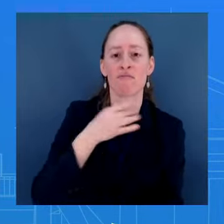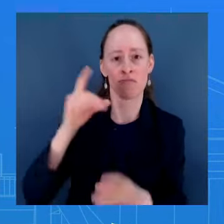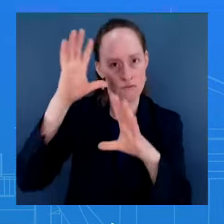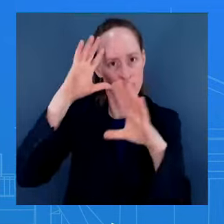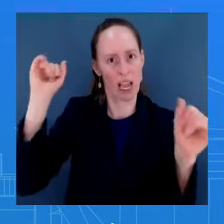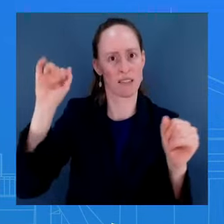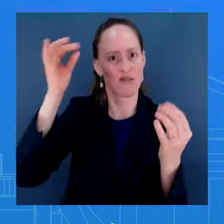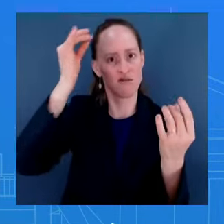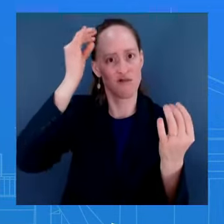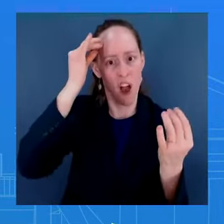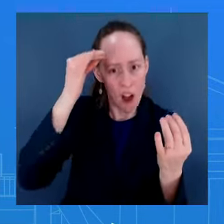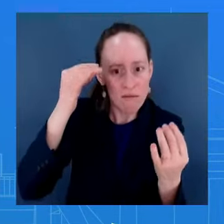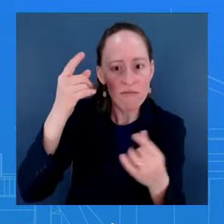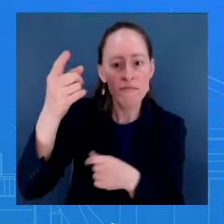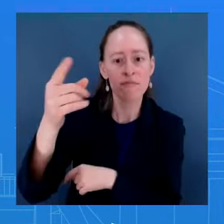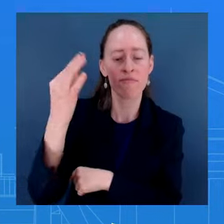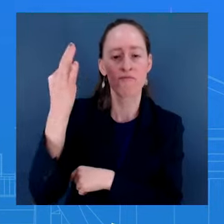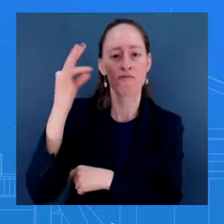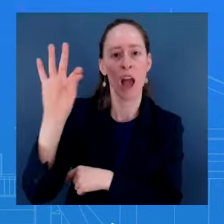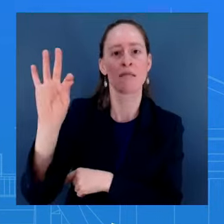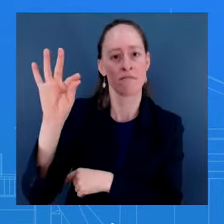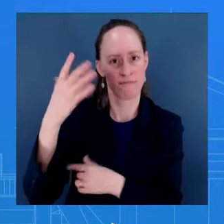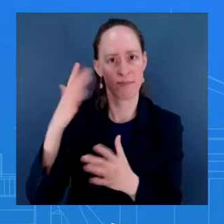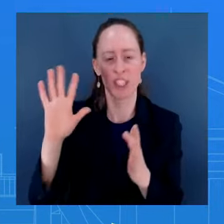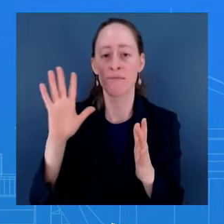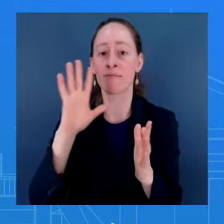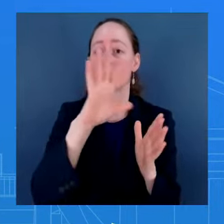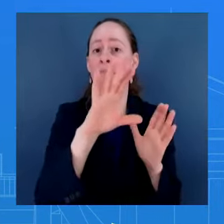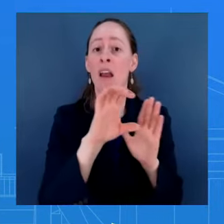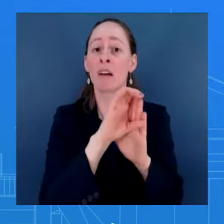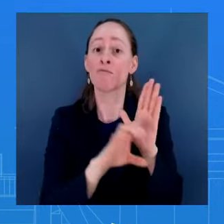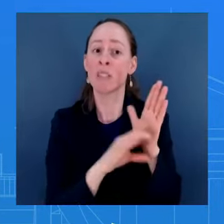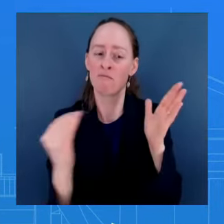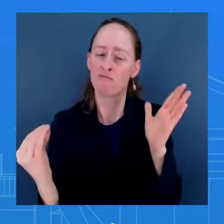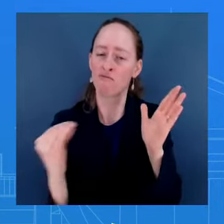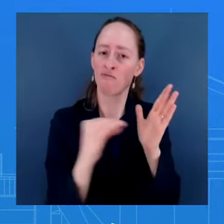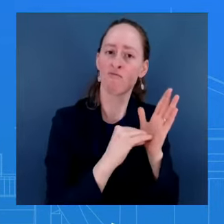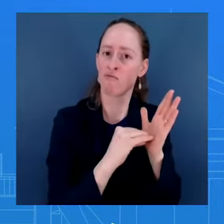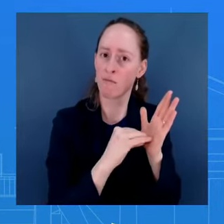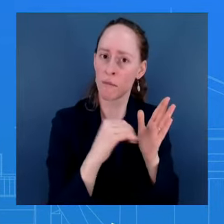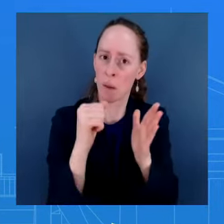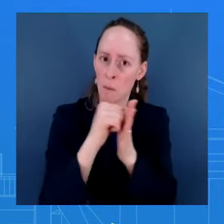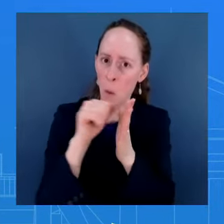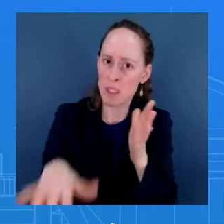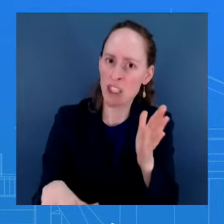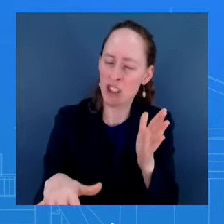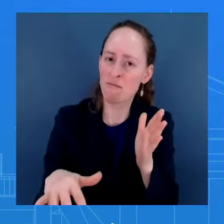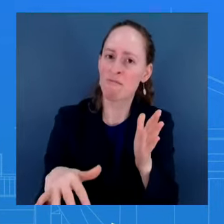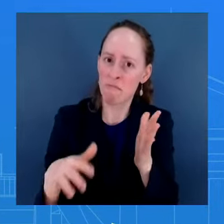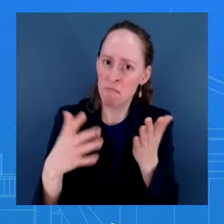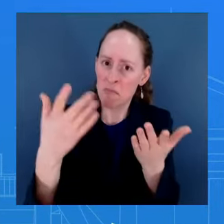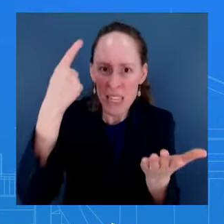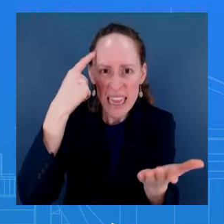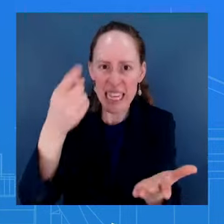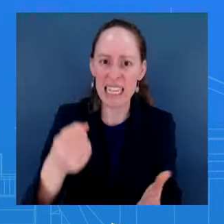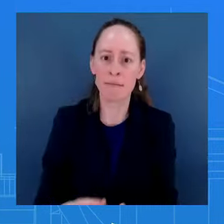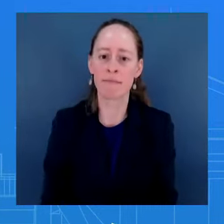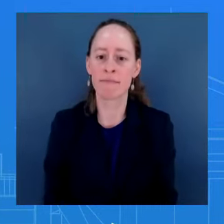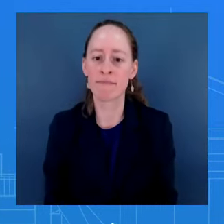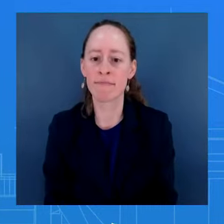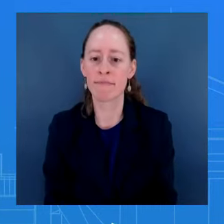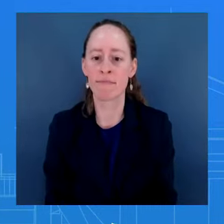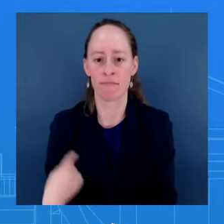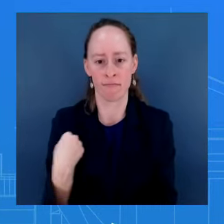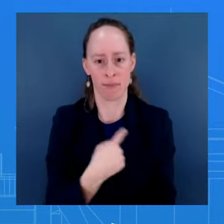countries taking a step forward to protect the right for a woman to make very